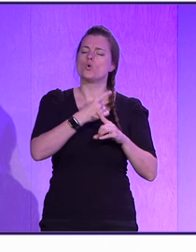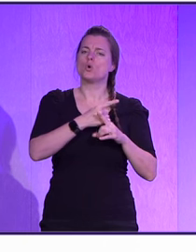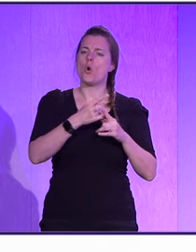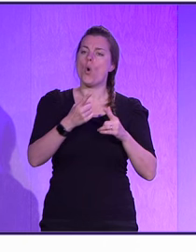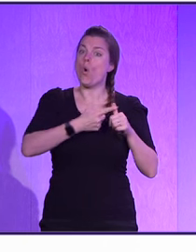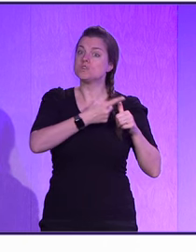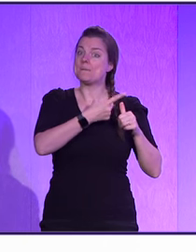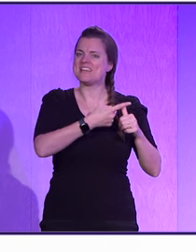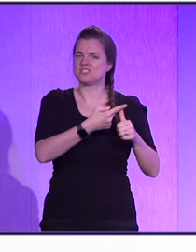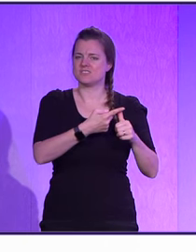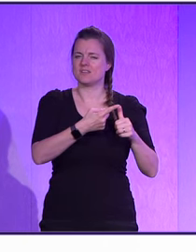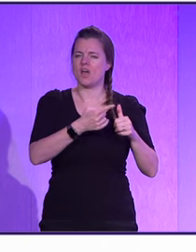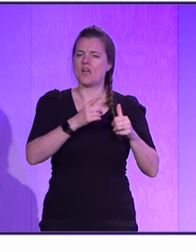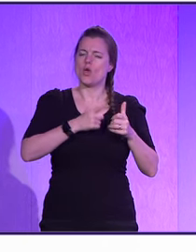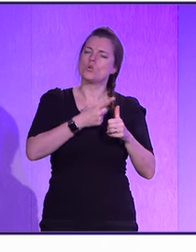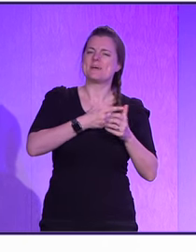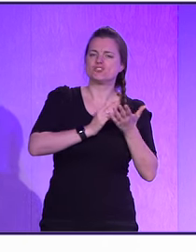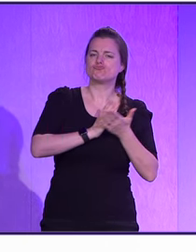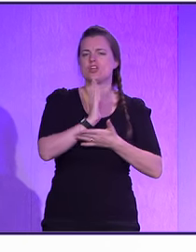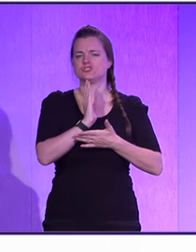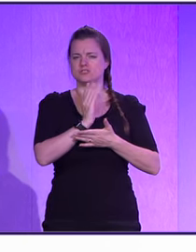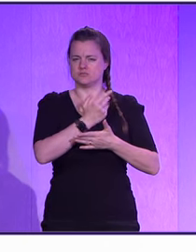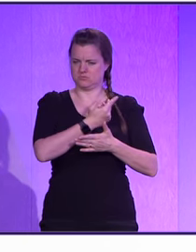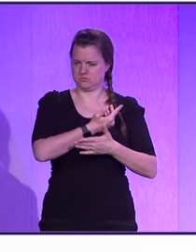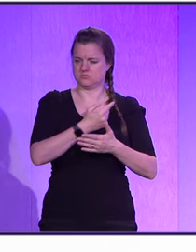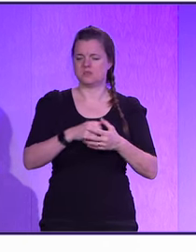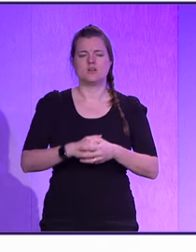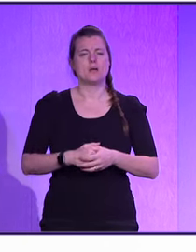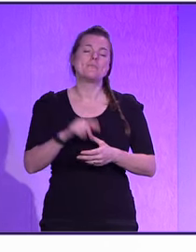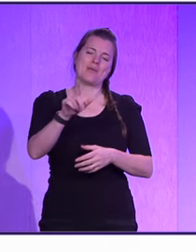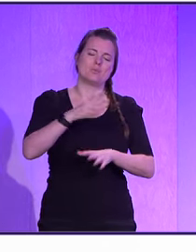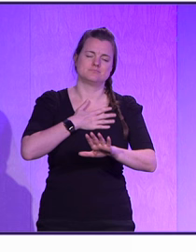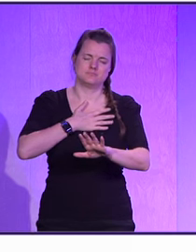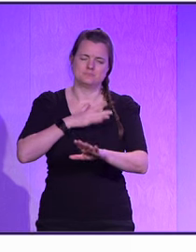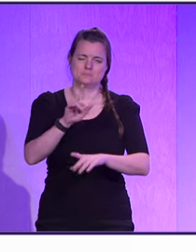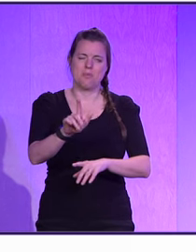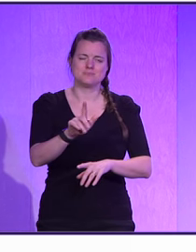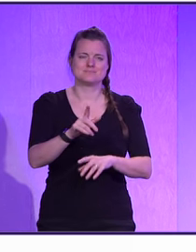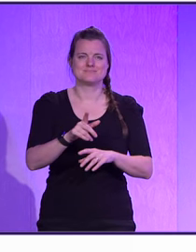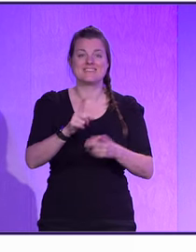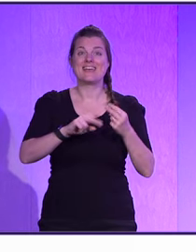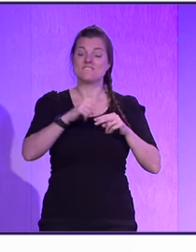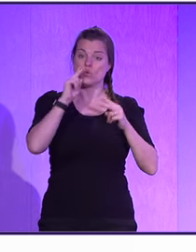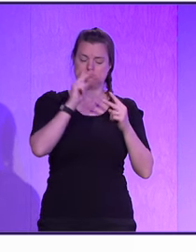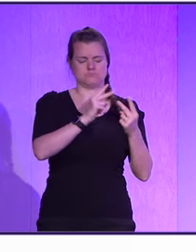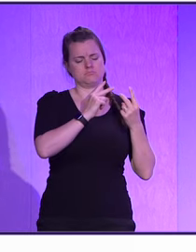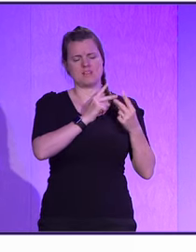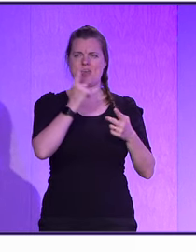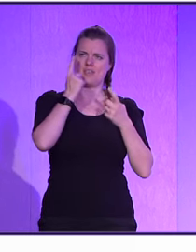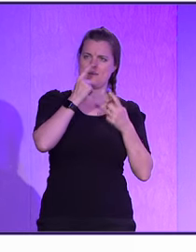and the automation trust levels. And I apologize ahead of time, but if you think about this,